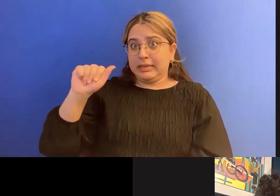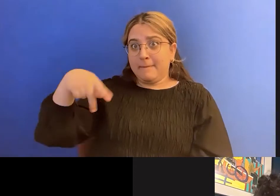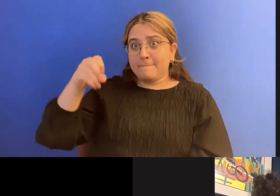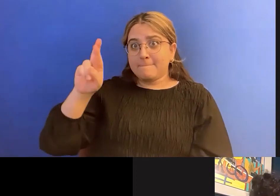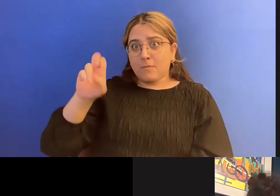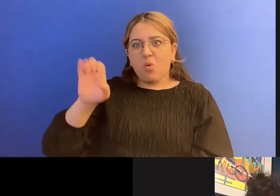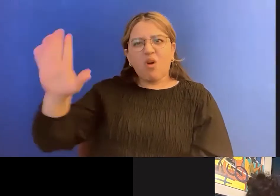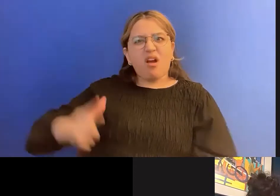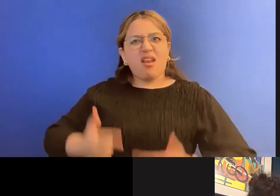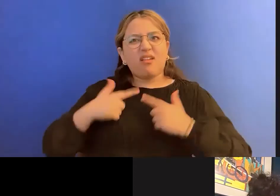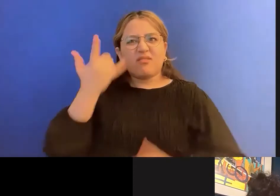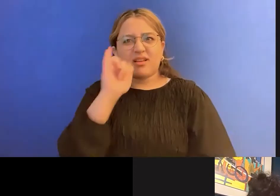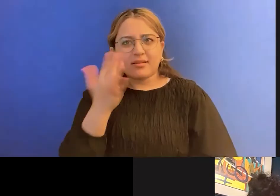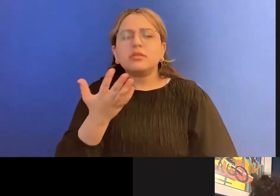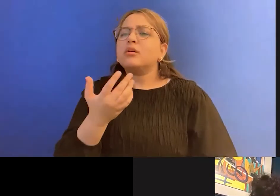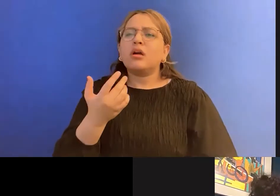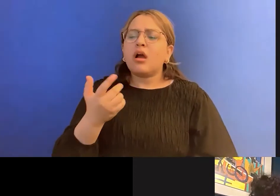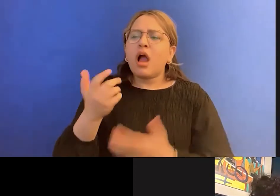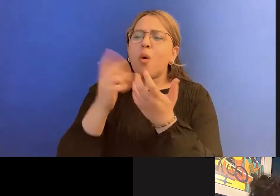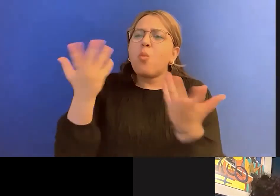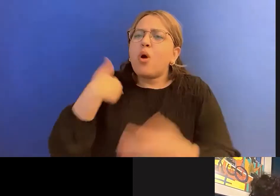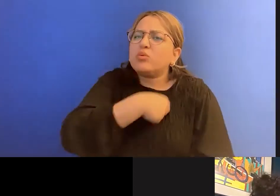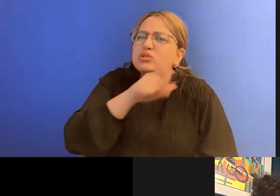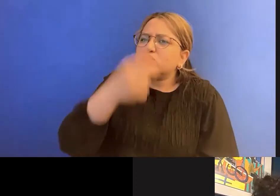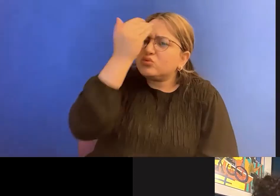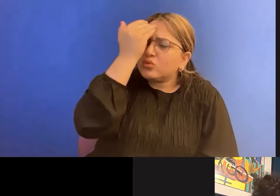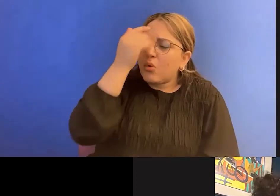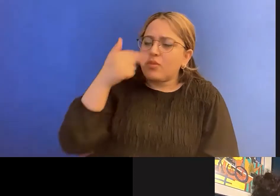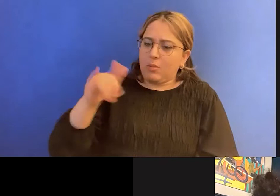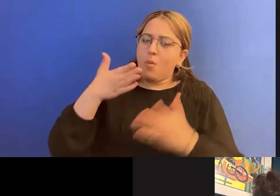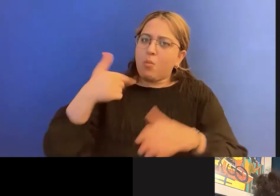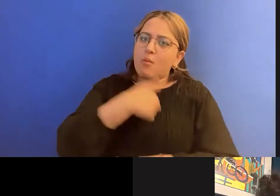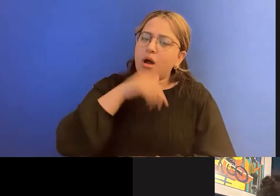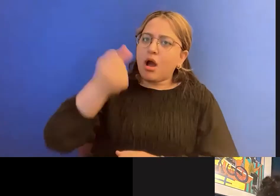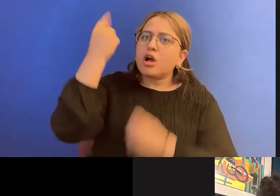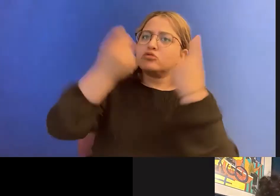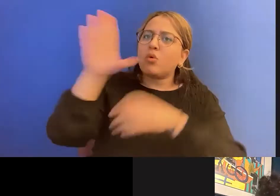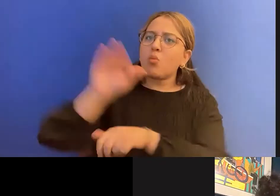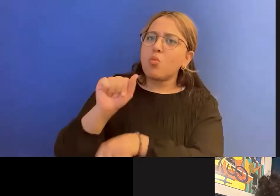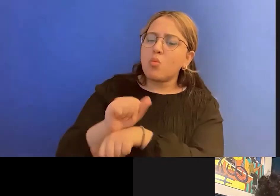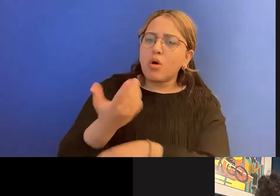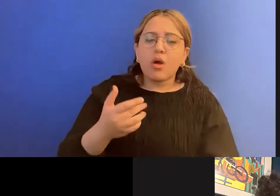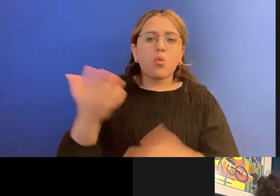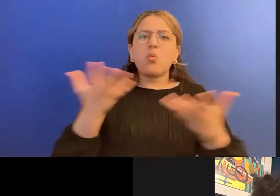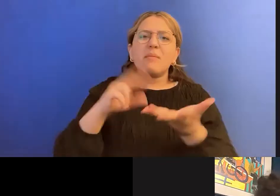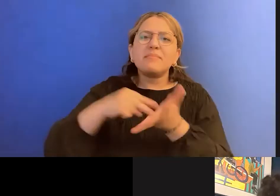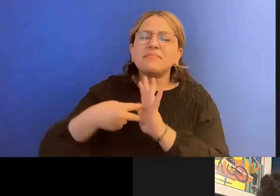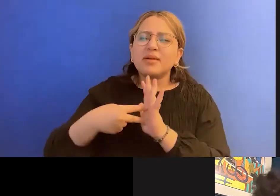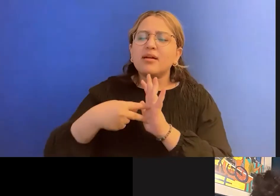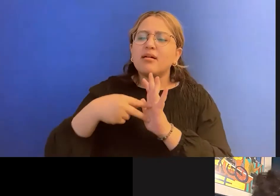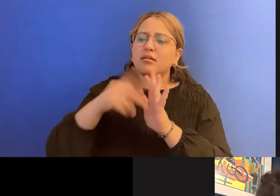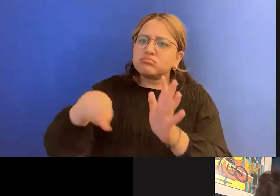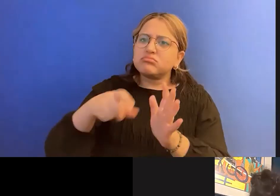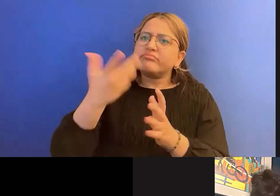know to sort of contextualize your work? Like, what does it mean to be a fat, um, gender non